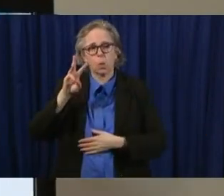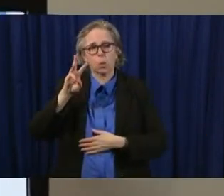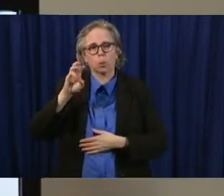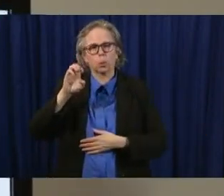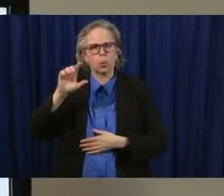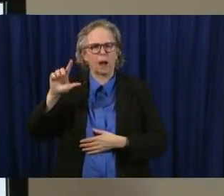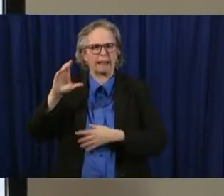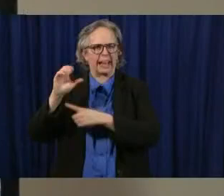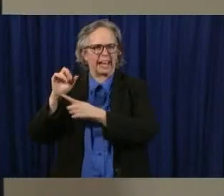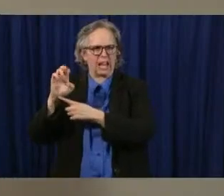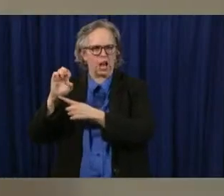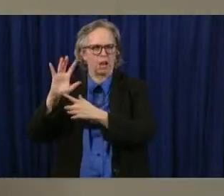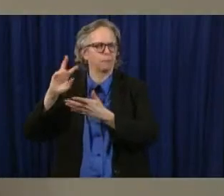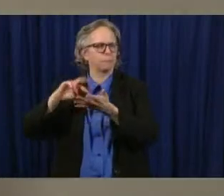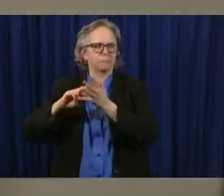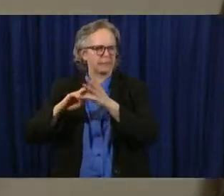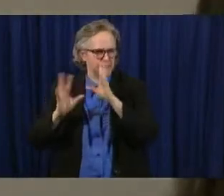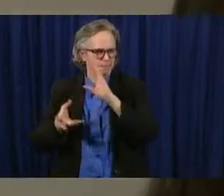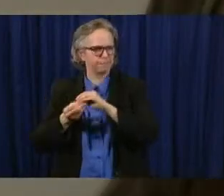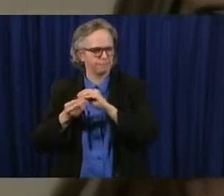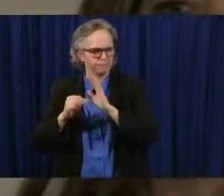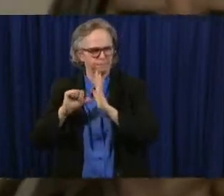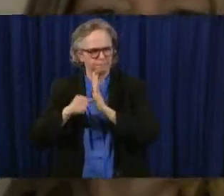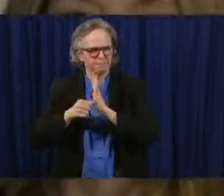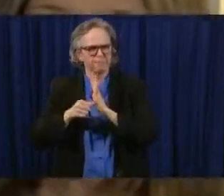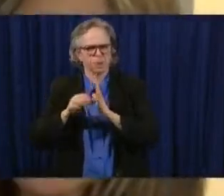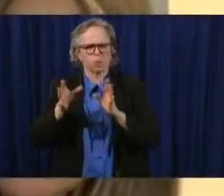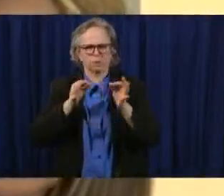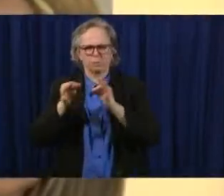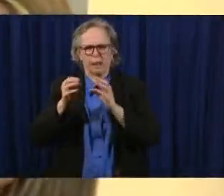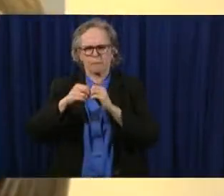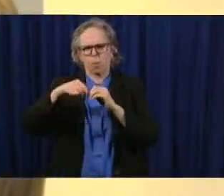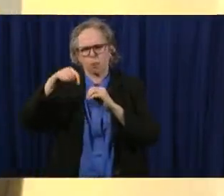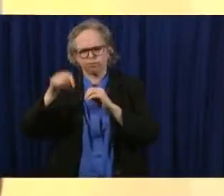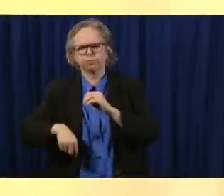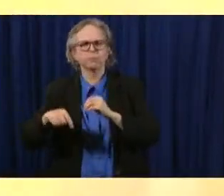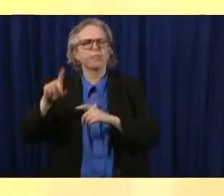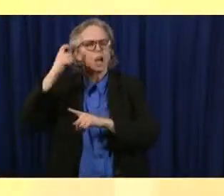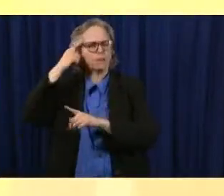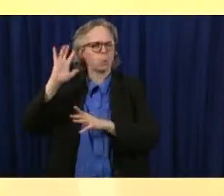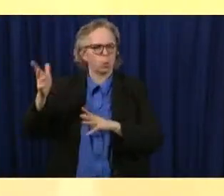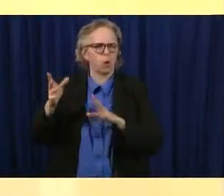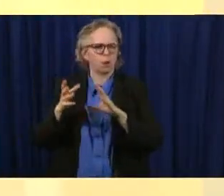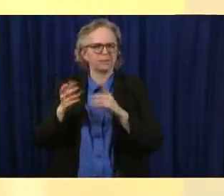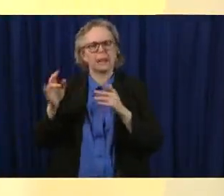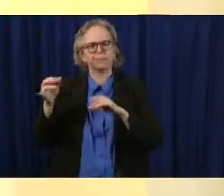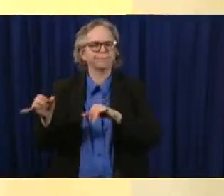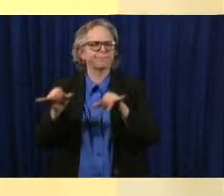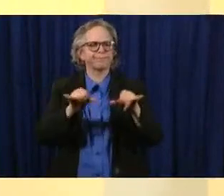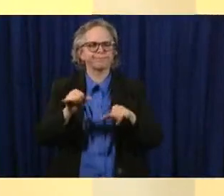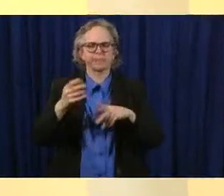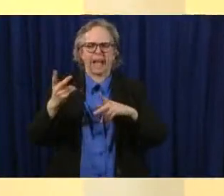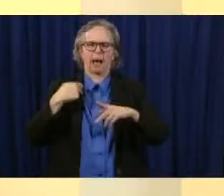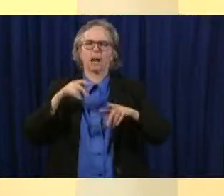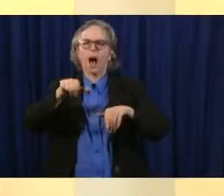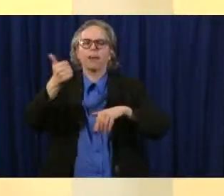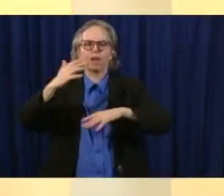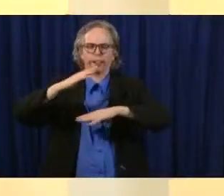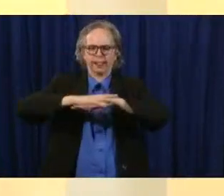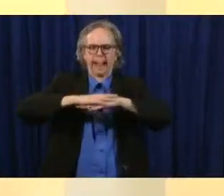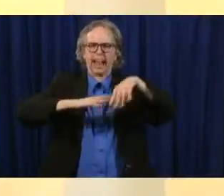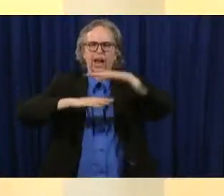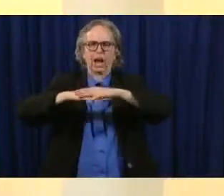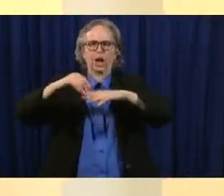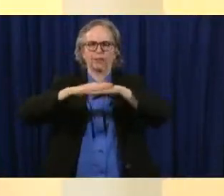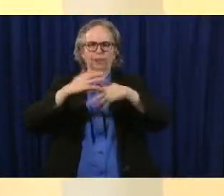talking about the same sort of layered approach to our health care sector but i want to point out a couple things all along